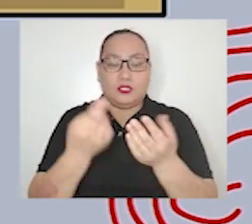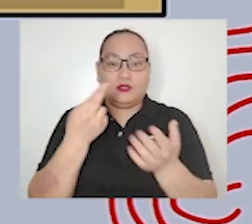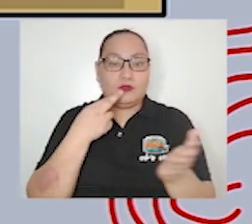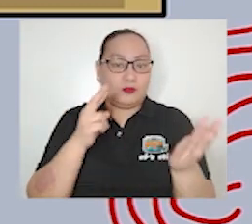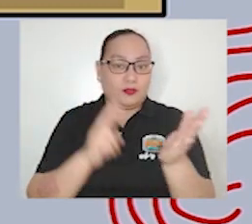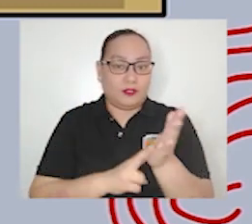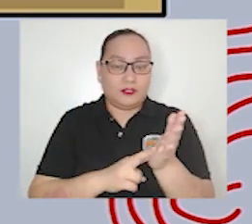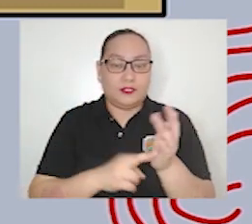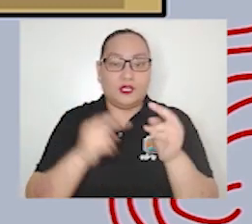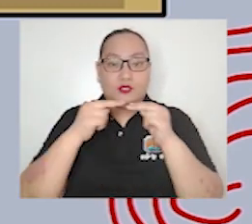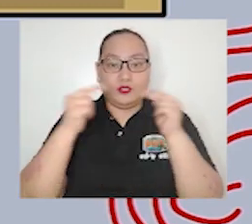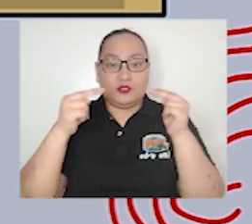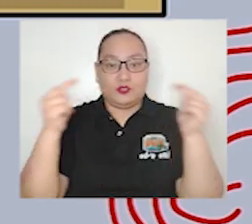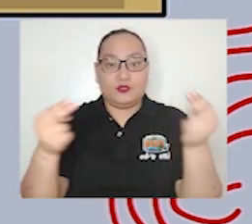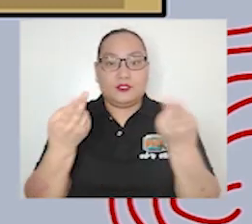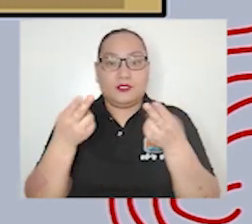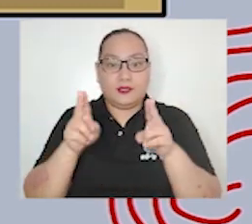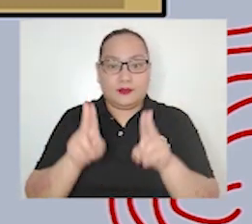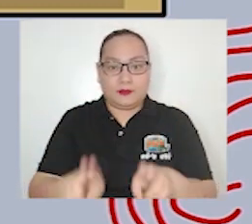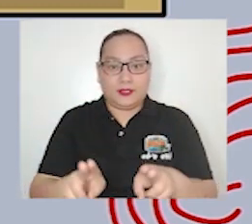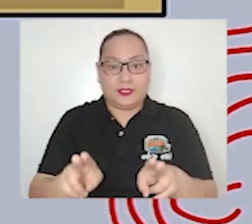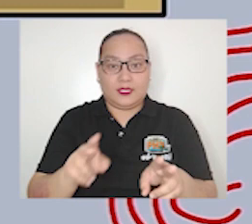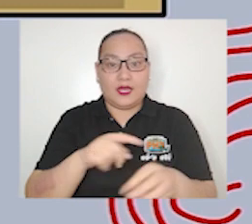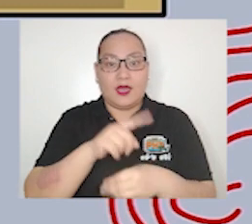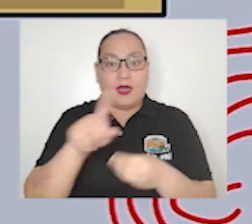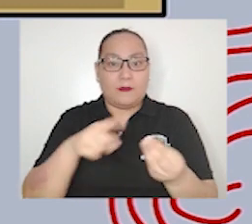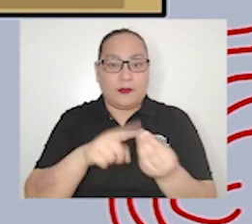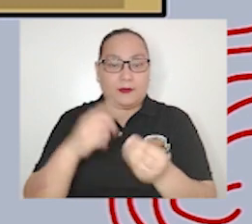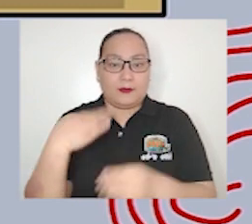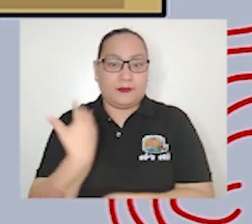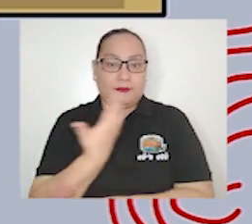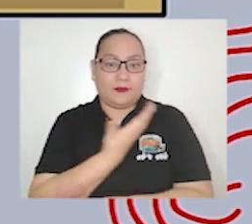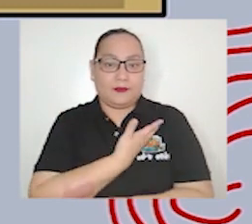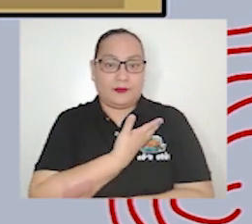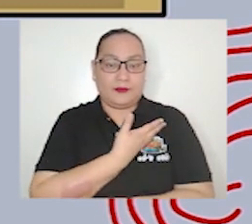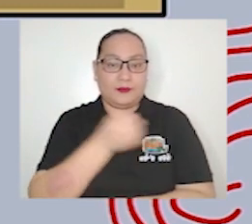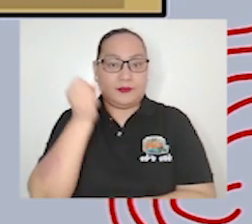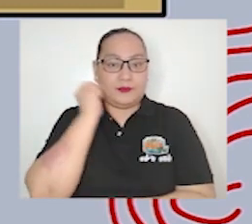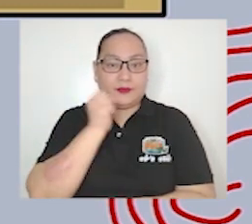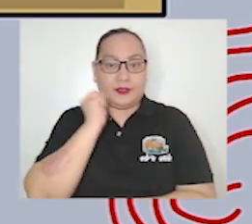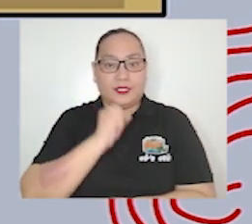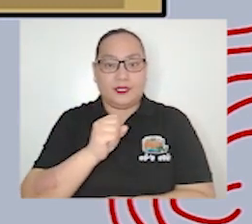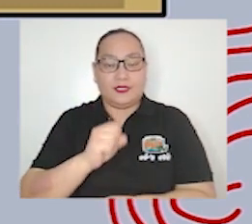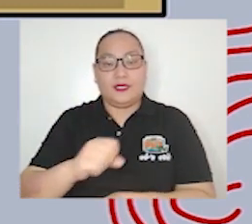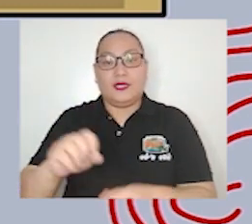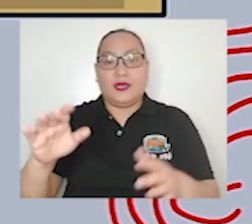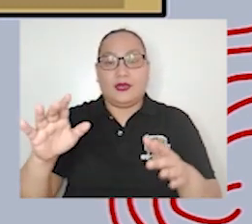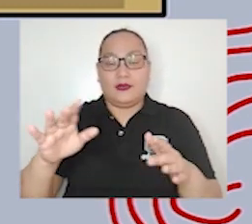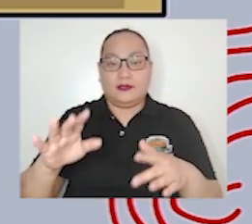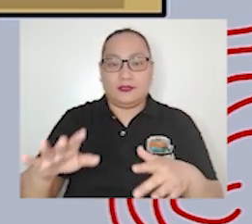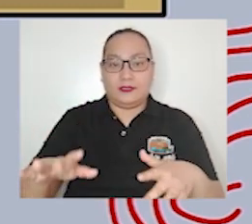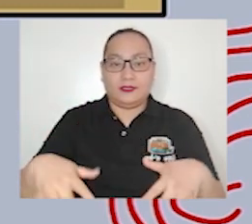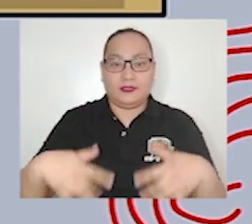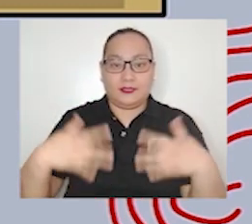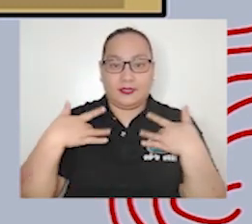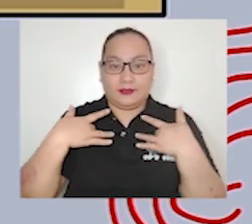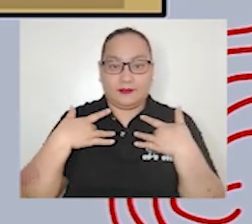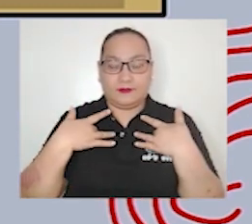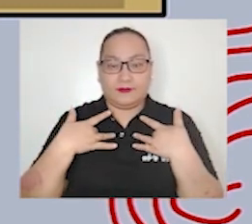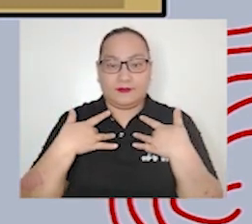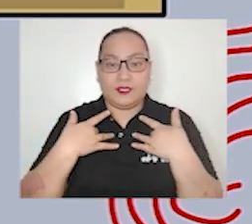life it doesn't only include any information involving the pursuit of leisure